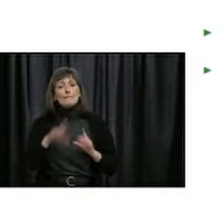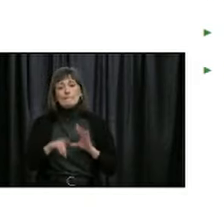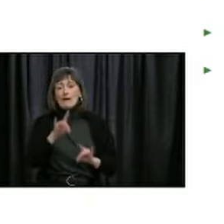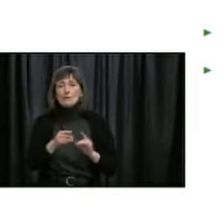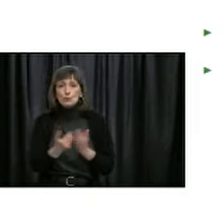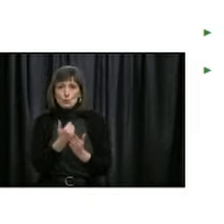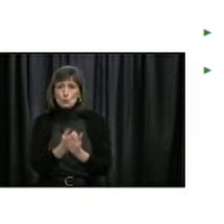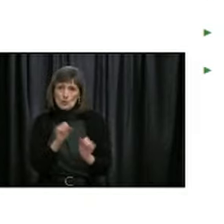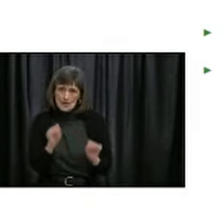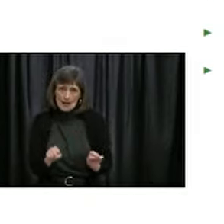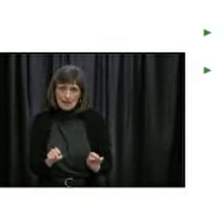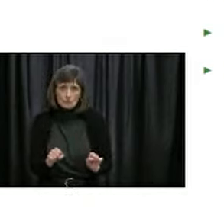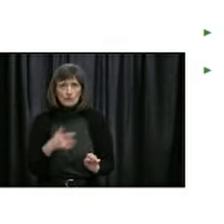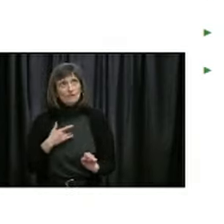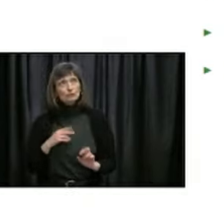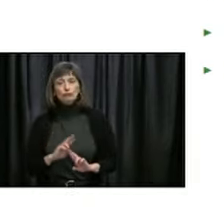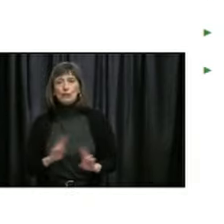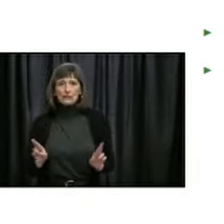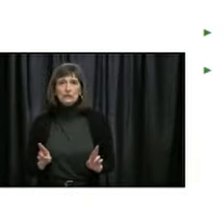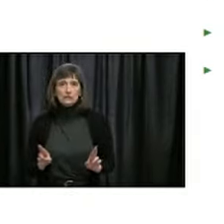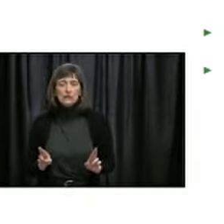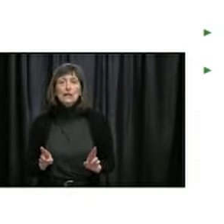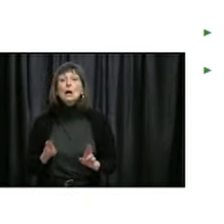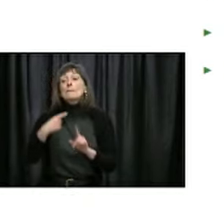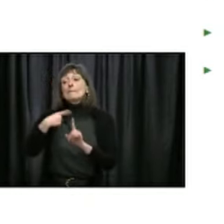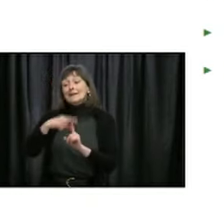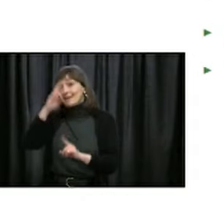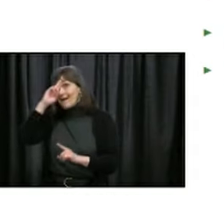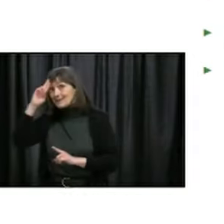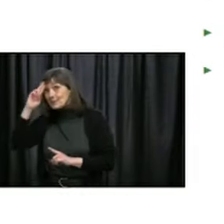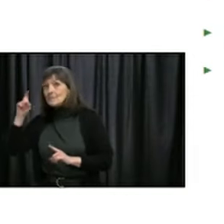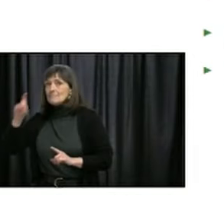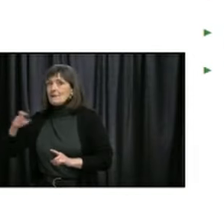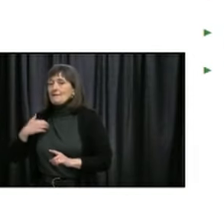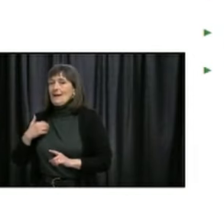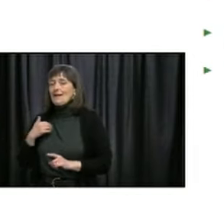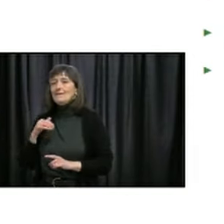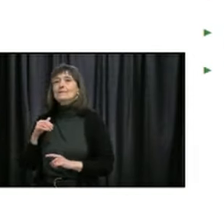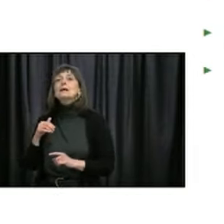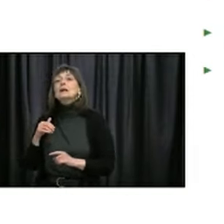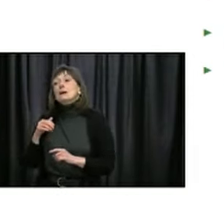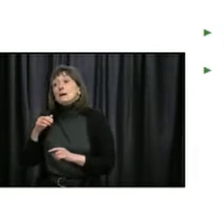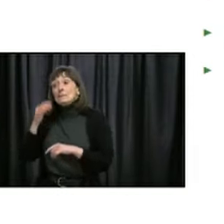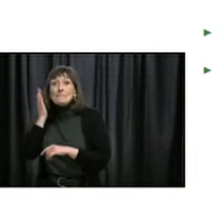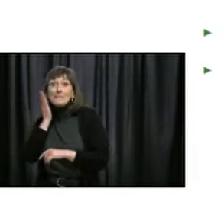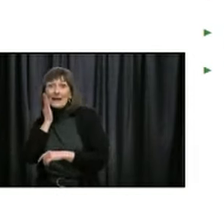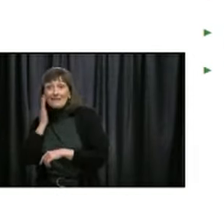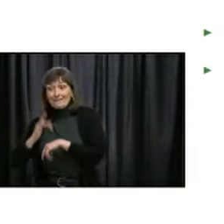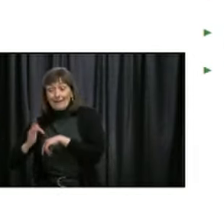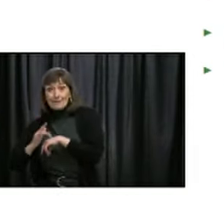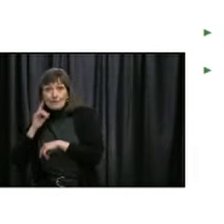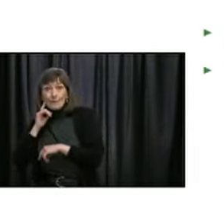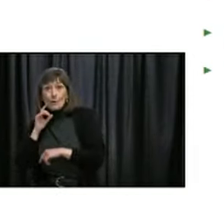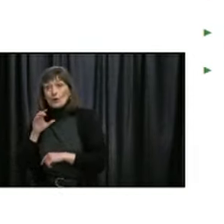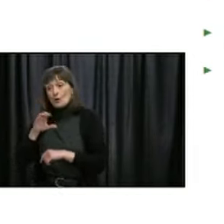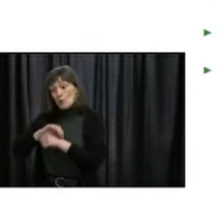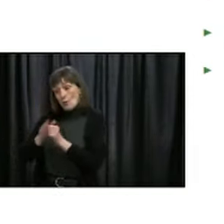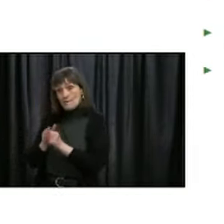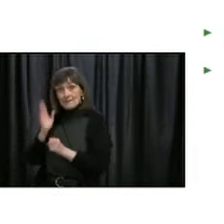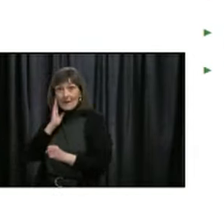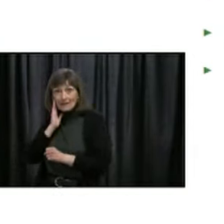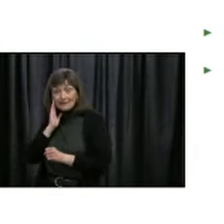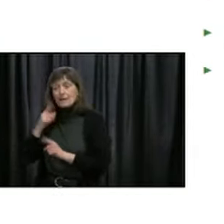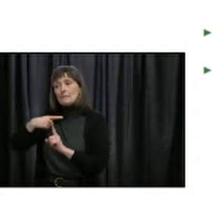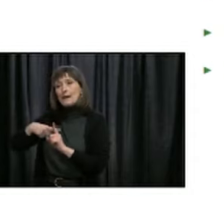And we use ICU bed capacity and the availability of personal protective equipment to help us decide that.